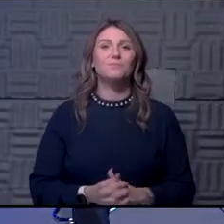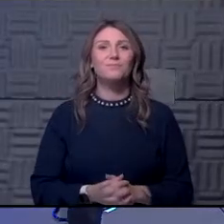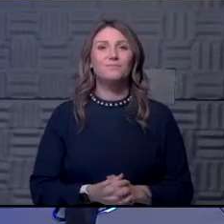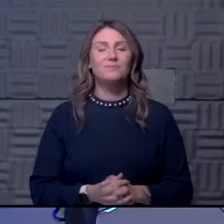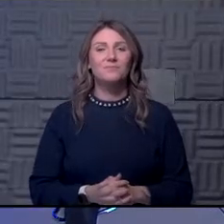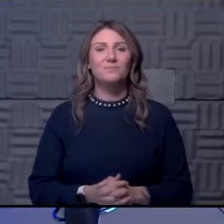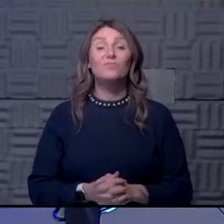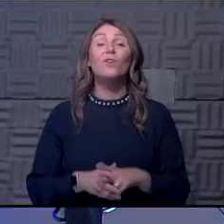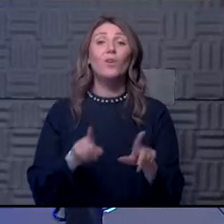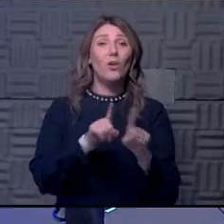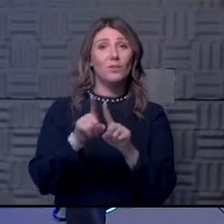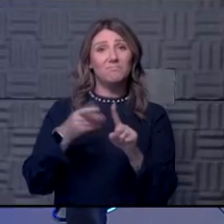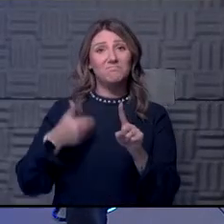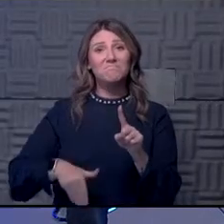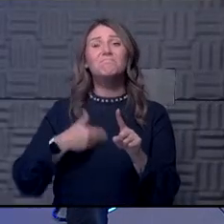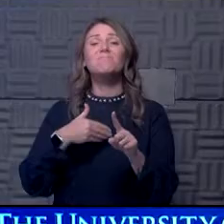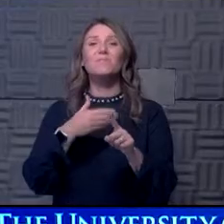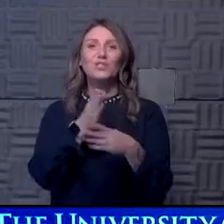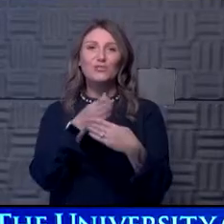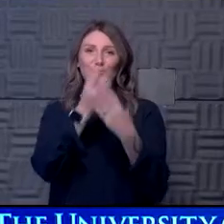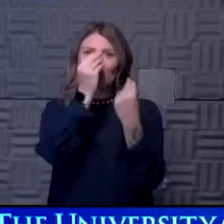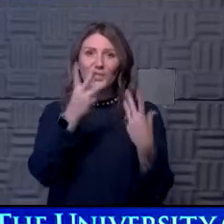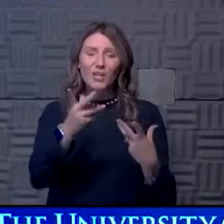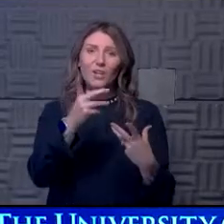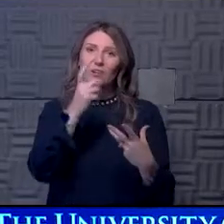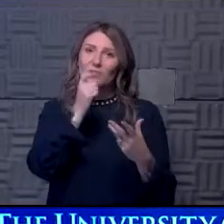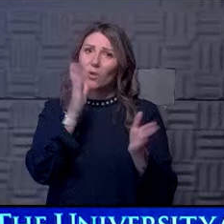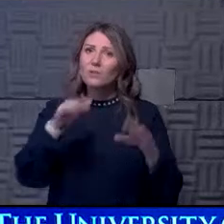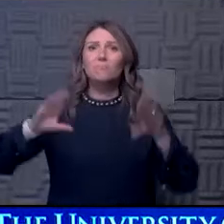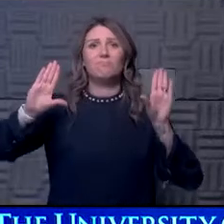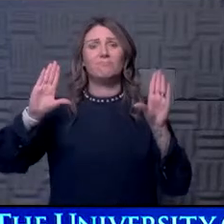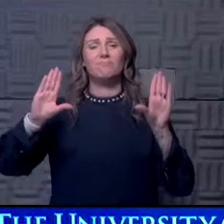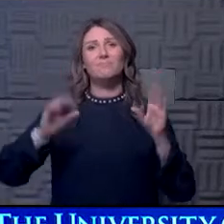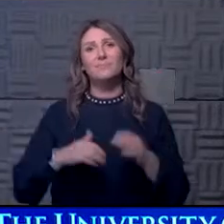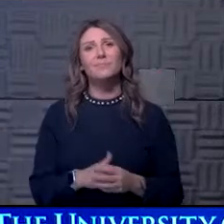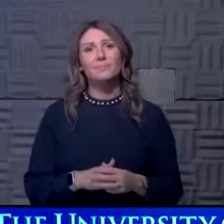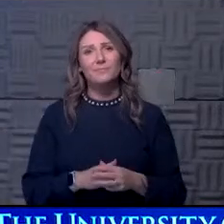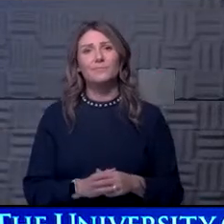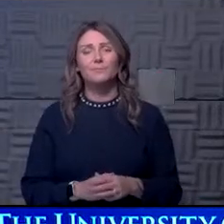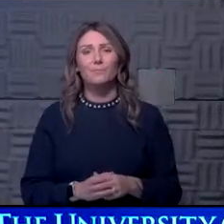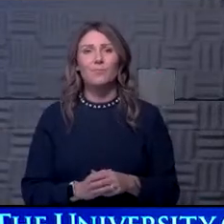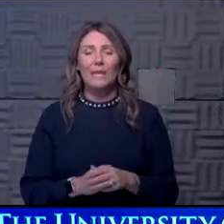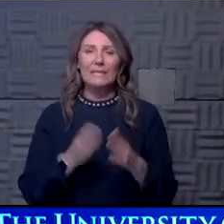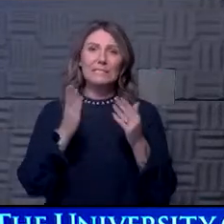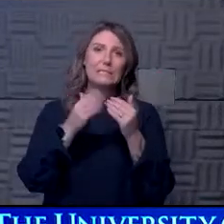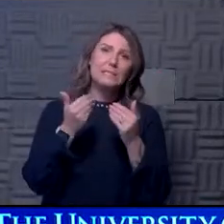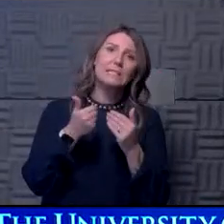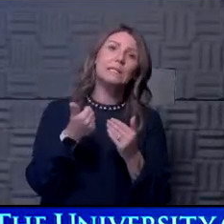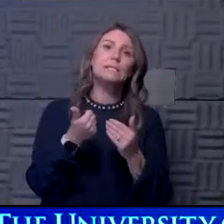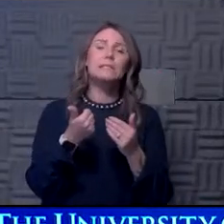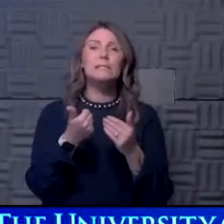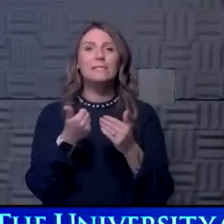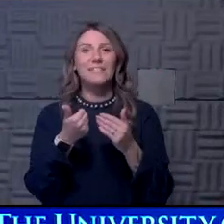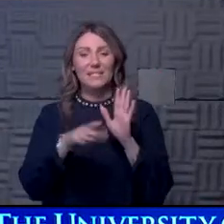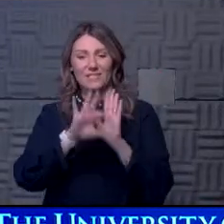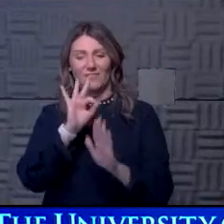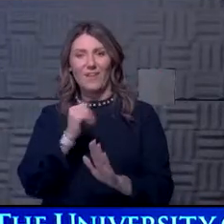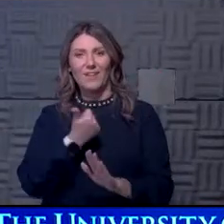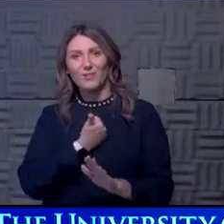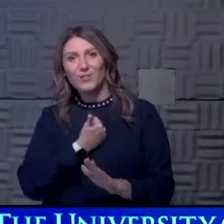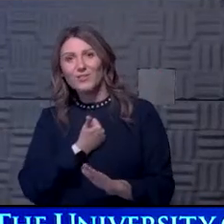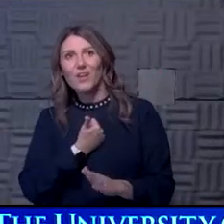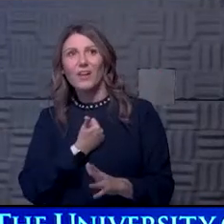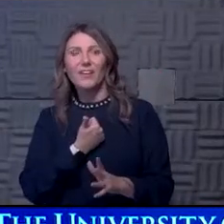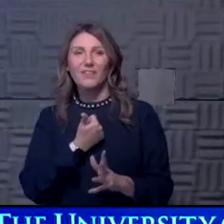And I would share the same sentiments. Don't let your guard down. Um, I think it, it's easy to, to find ourselves